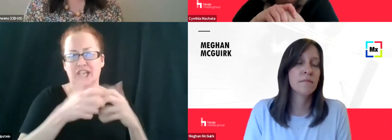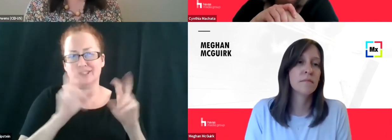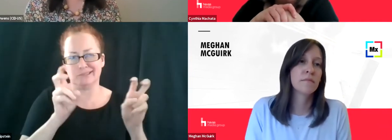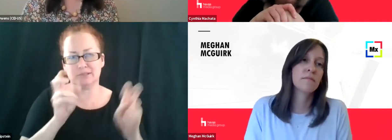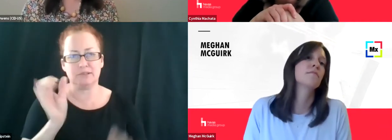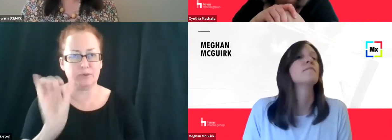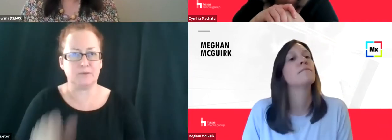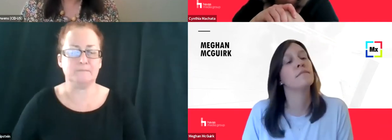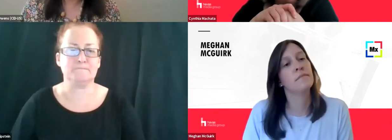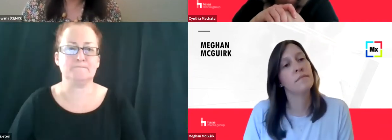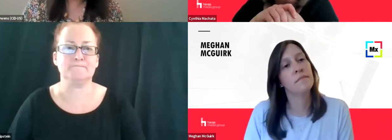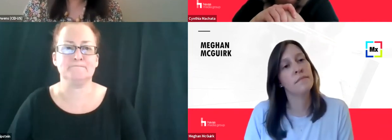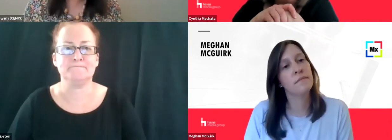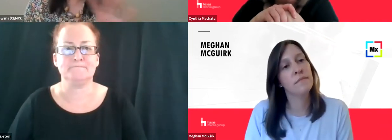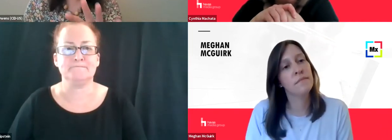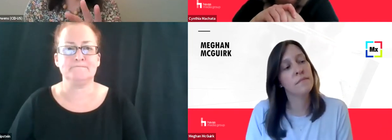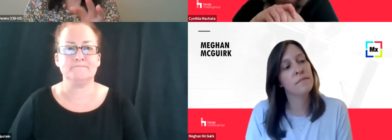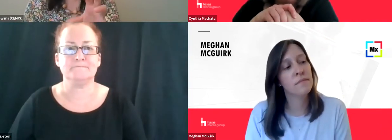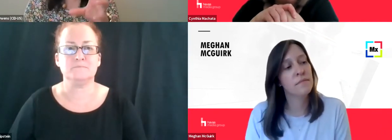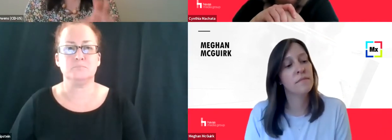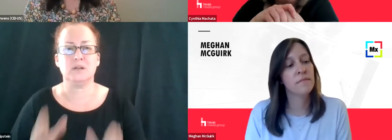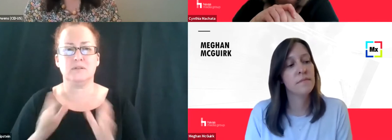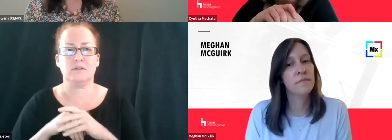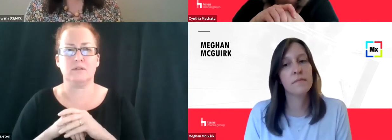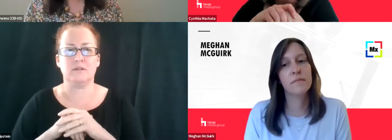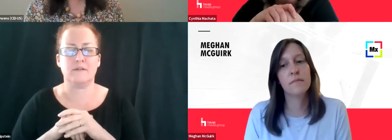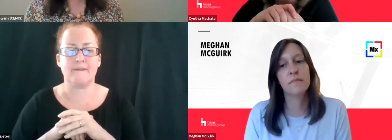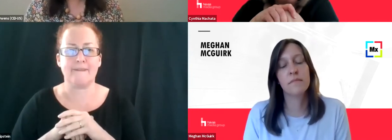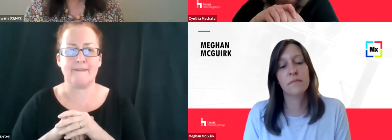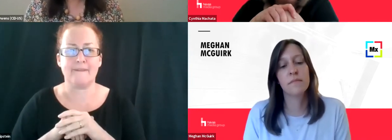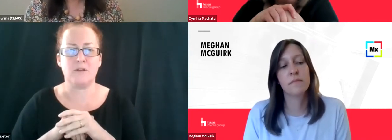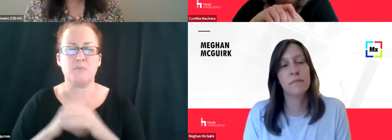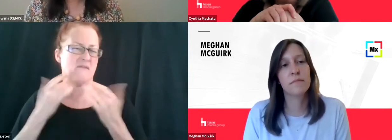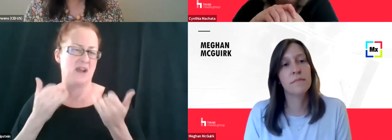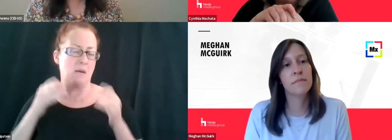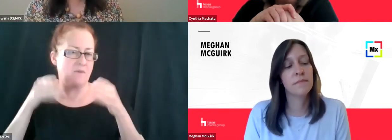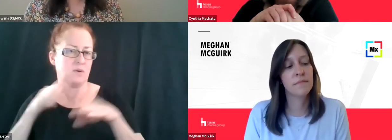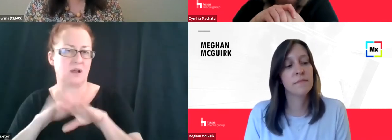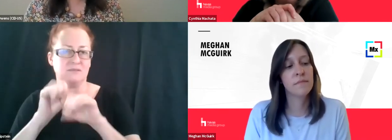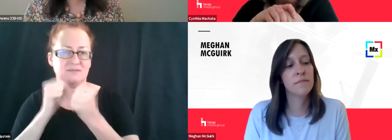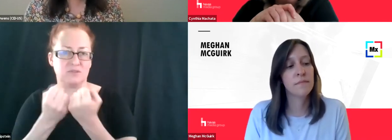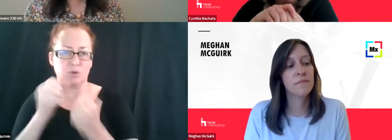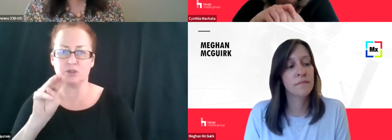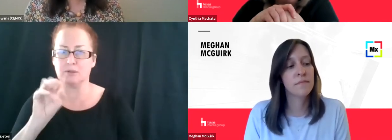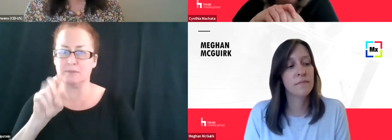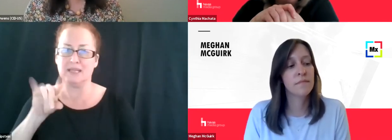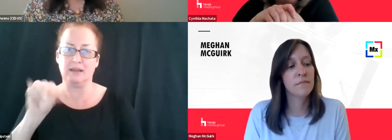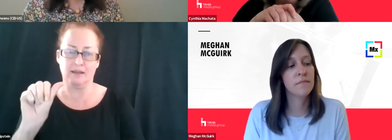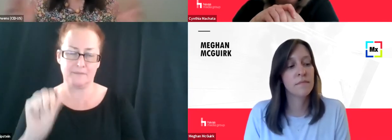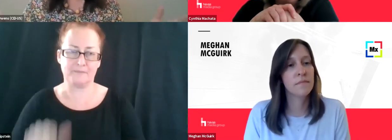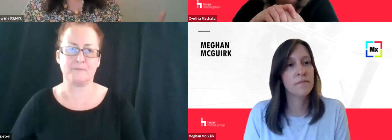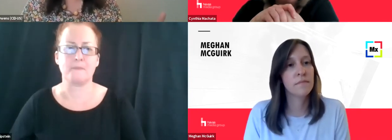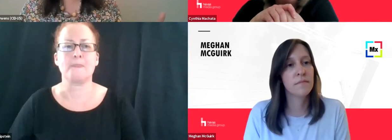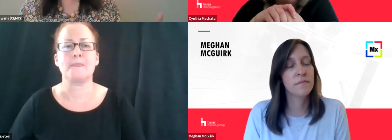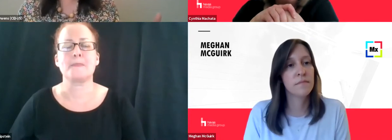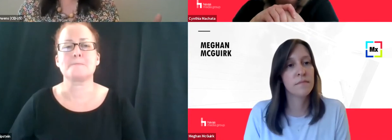optimization on search engines, but let's just even focus further on just social media for a moment. Um, which